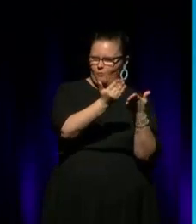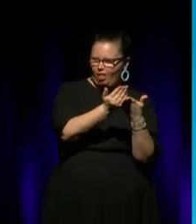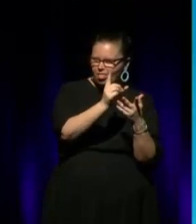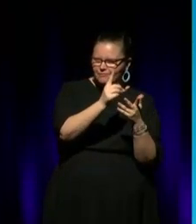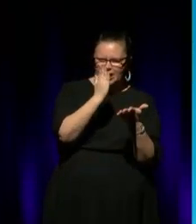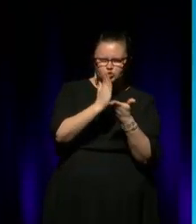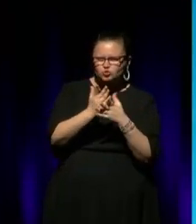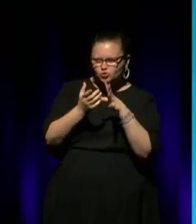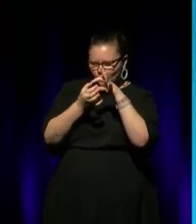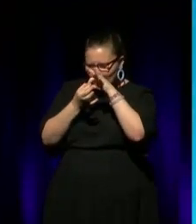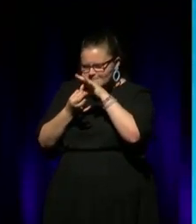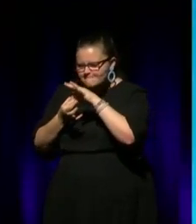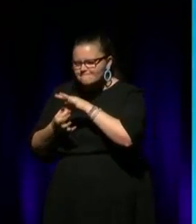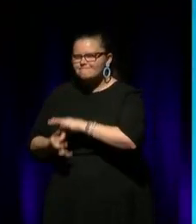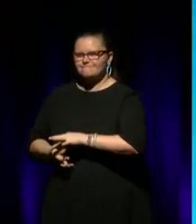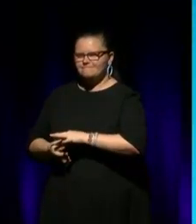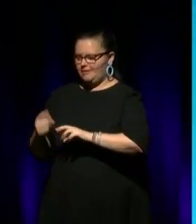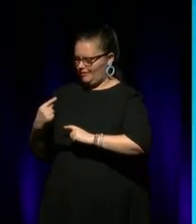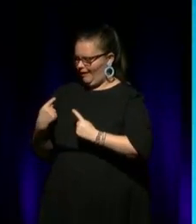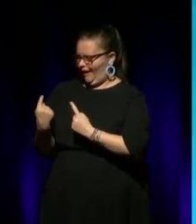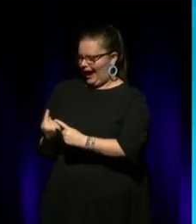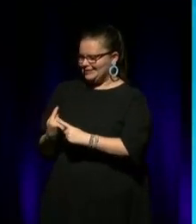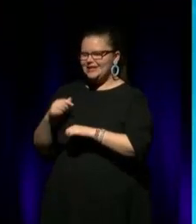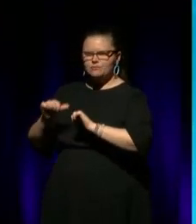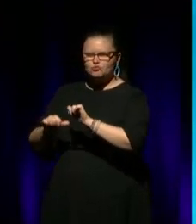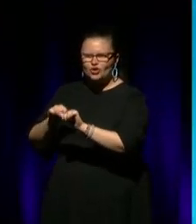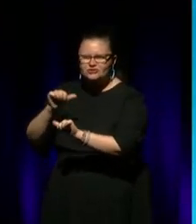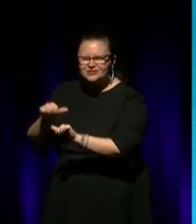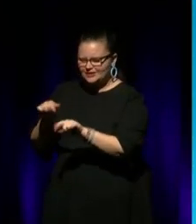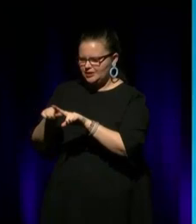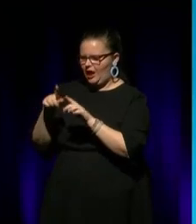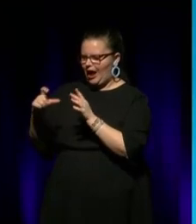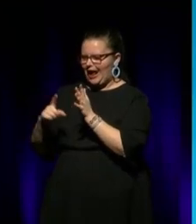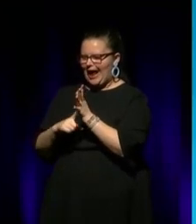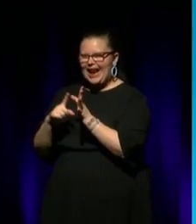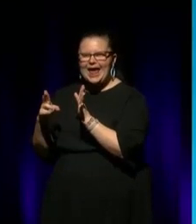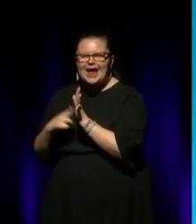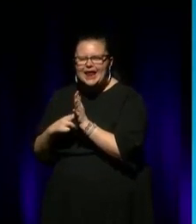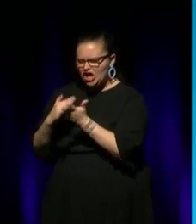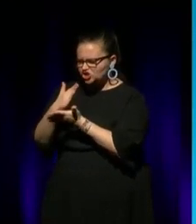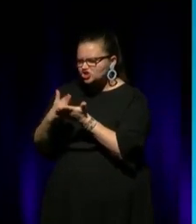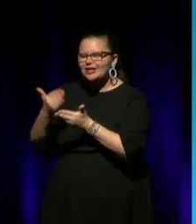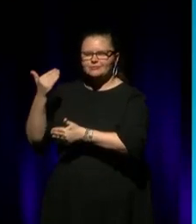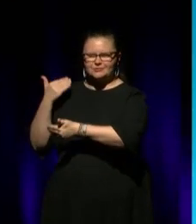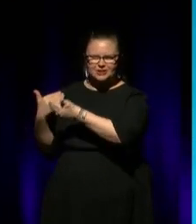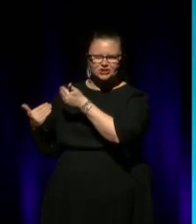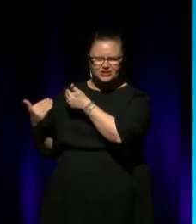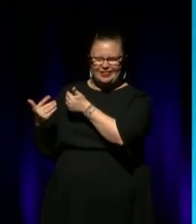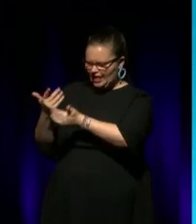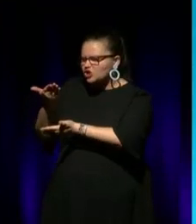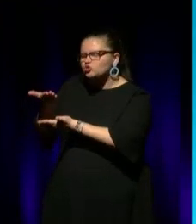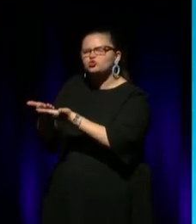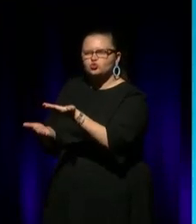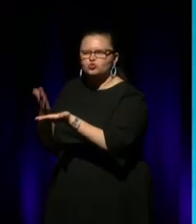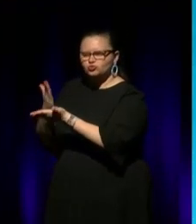us was us and the process of us as a clan, Jakapura, the sharing of tradition, was the stories grounded me.